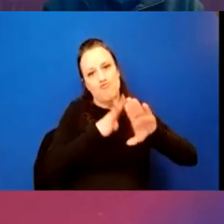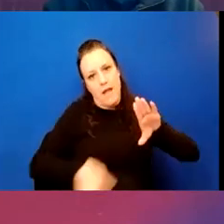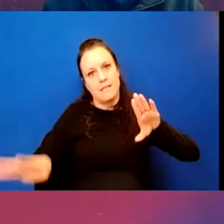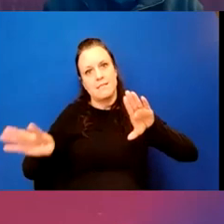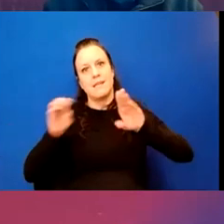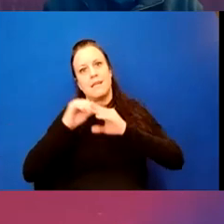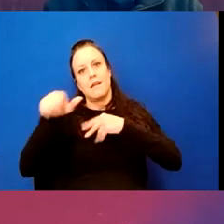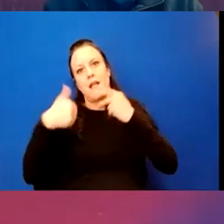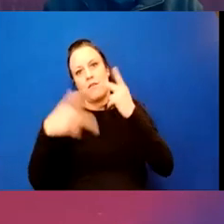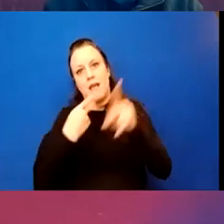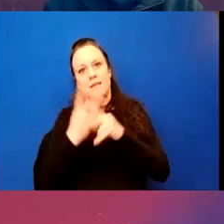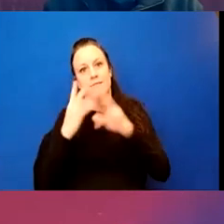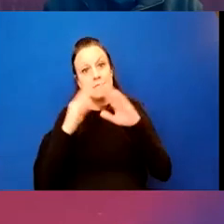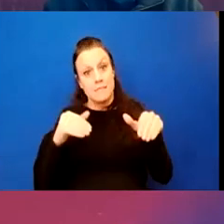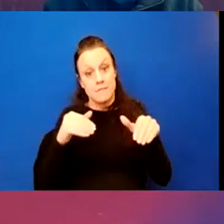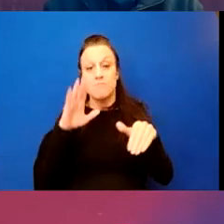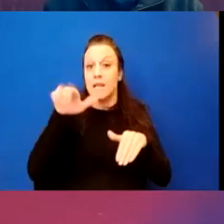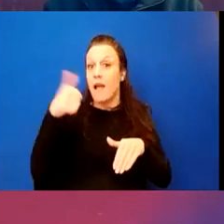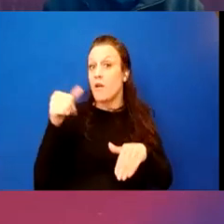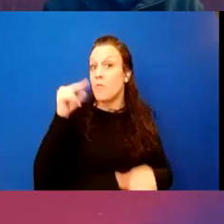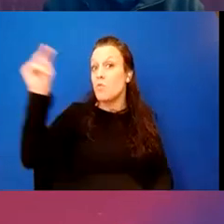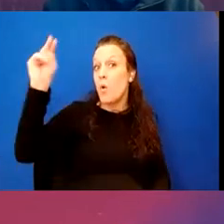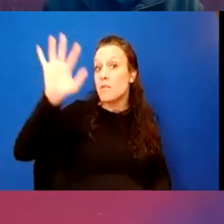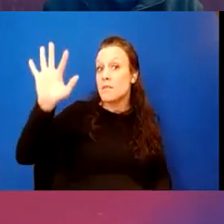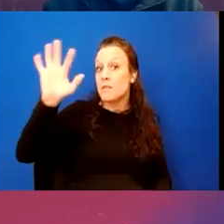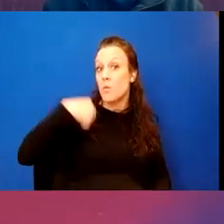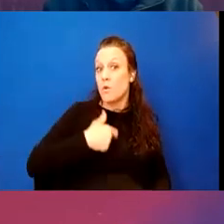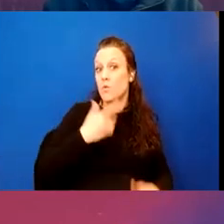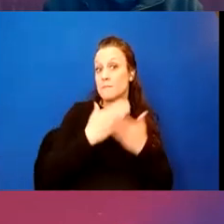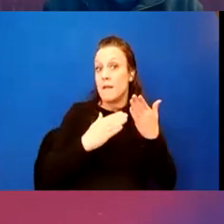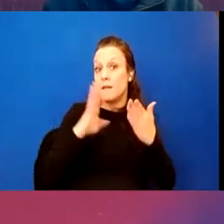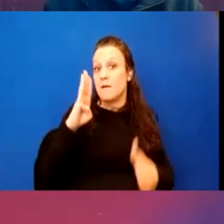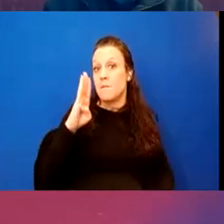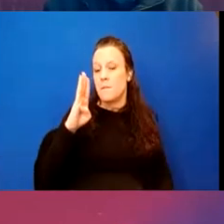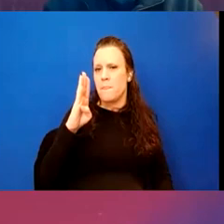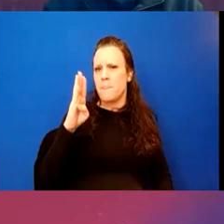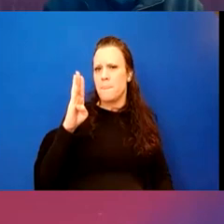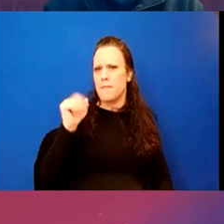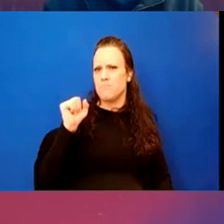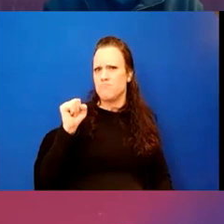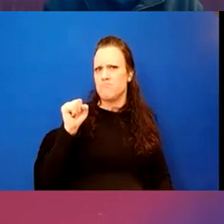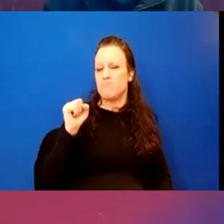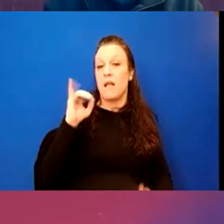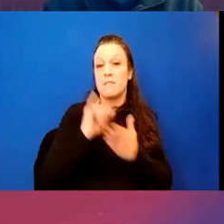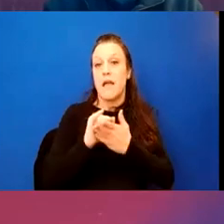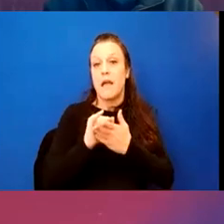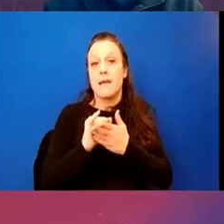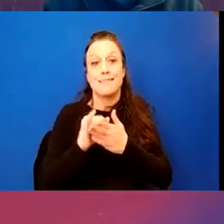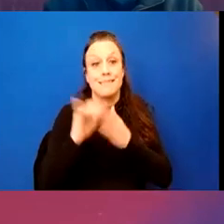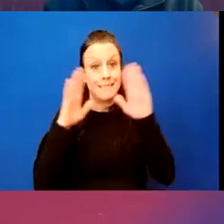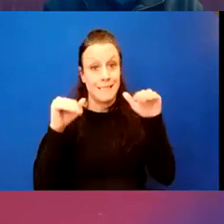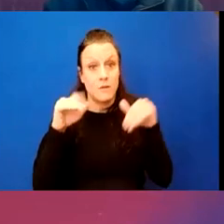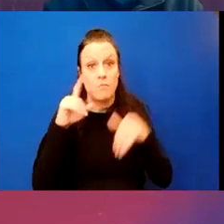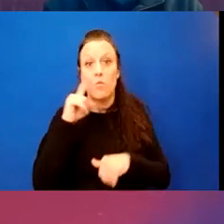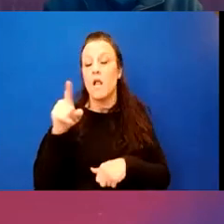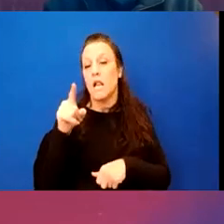into another type of system. In other cases up north where we're doing the segmented box girder, um, that retained system will actually be